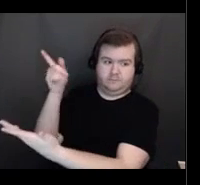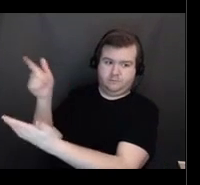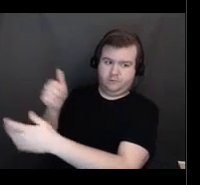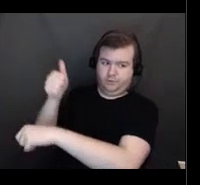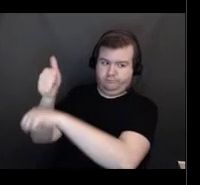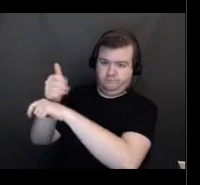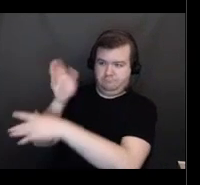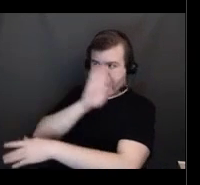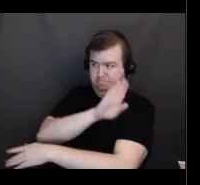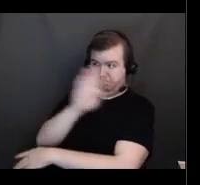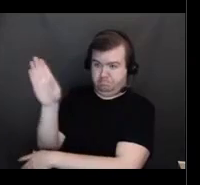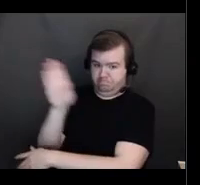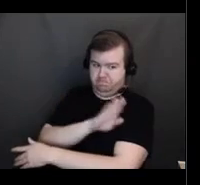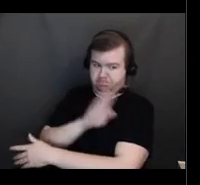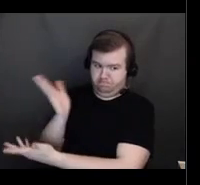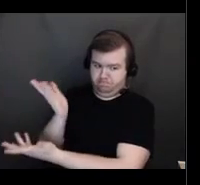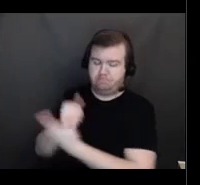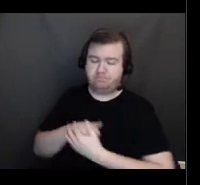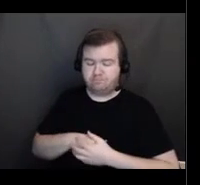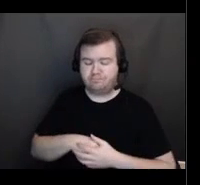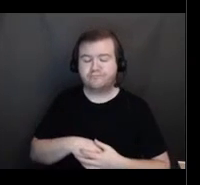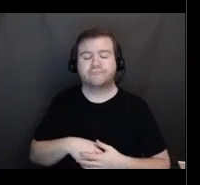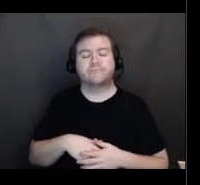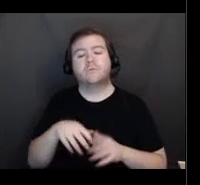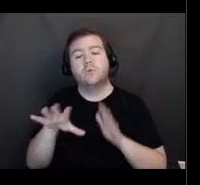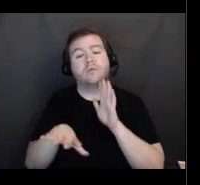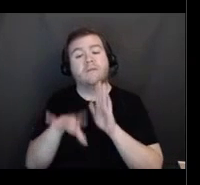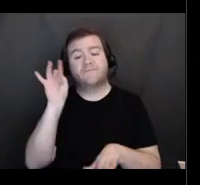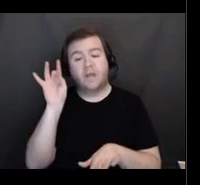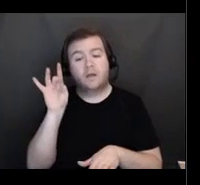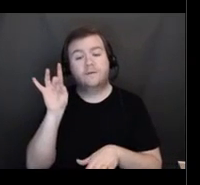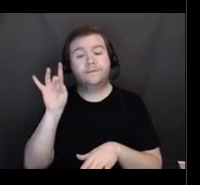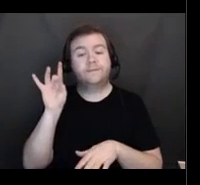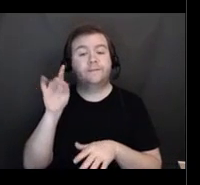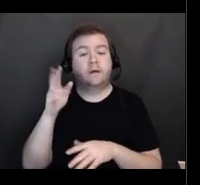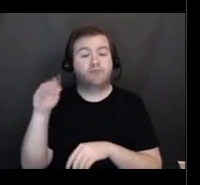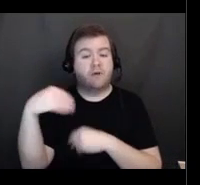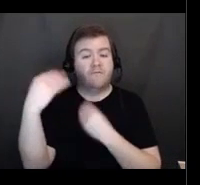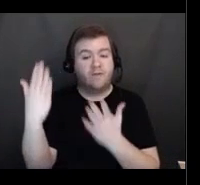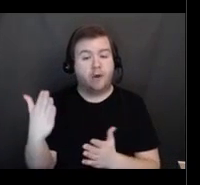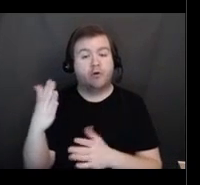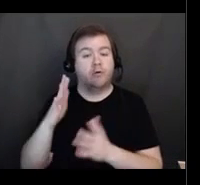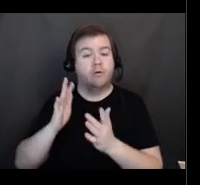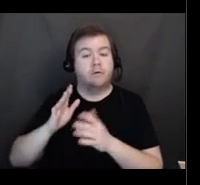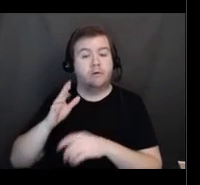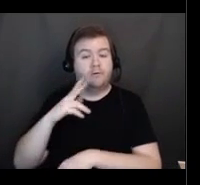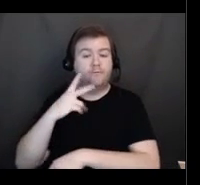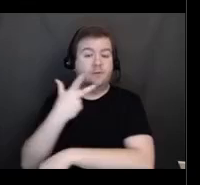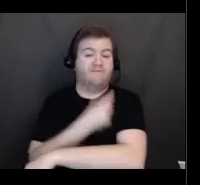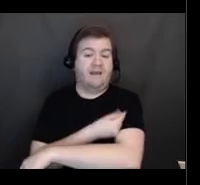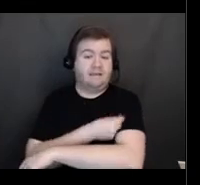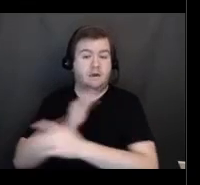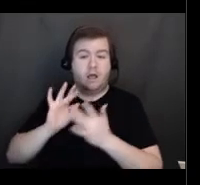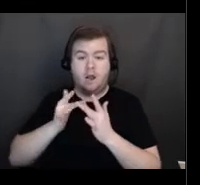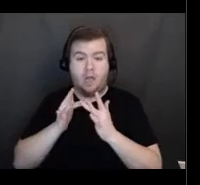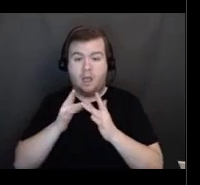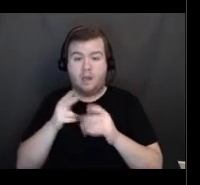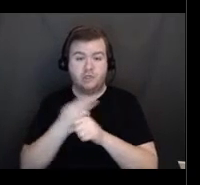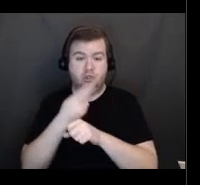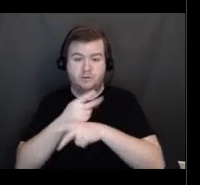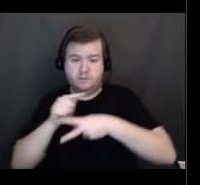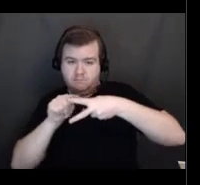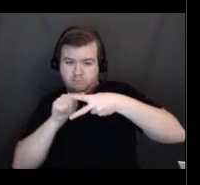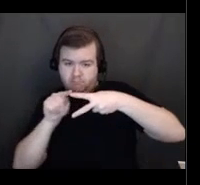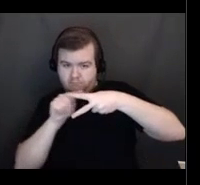find a vaccine provider online using the Connecticut COVID vaccine finder, which that's essentially what this